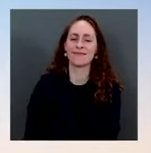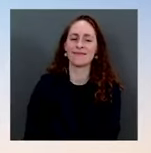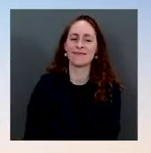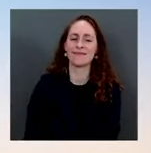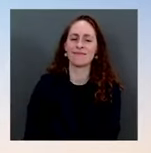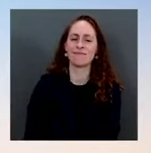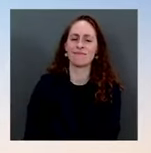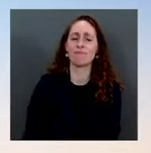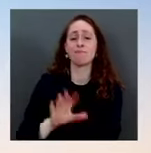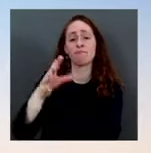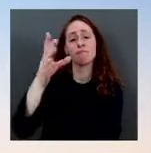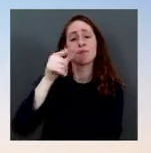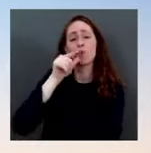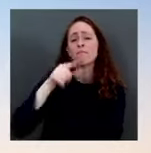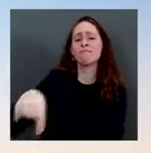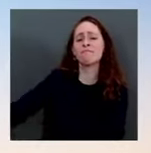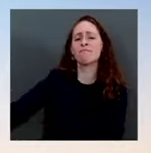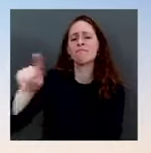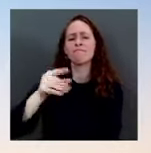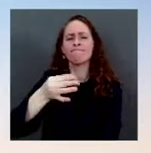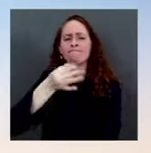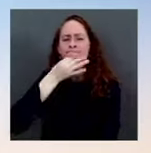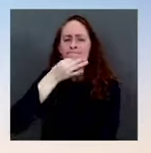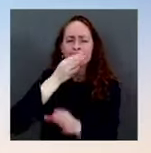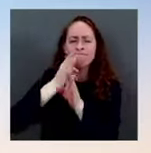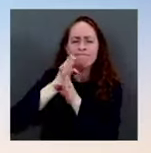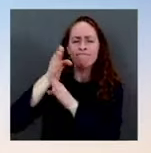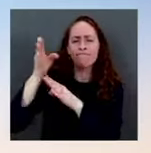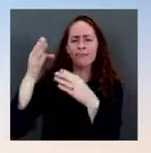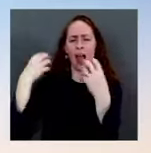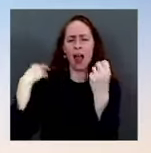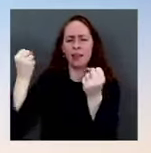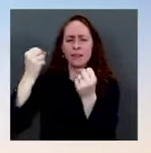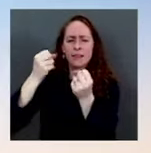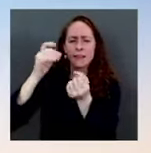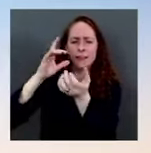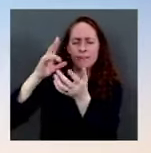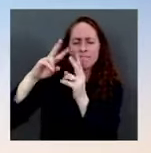i would certainly point you to them we're always assessing and looking at different steps that can be taken go ahead jeff is the president